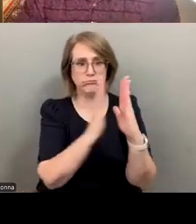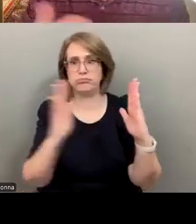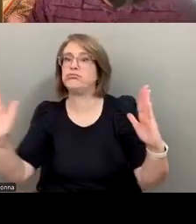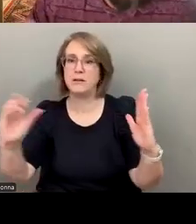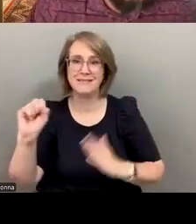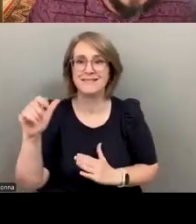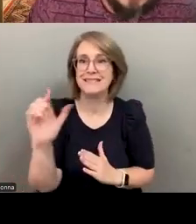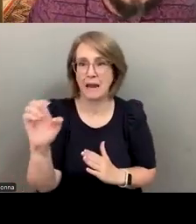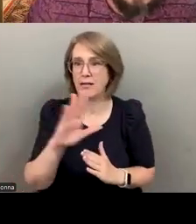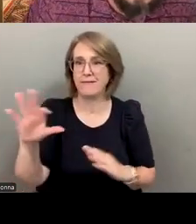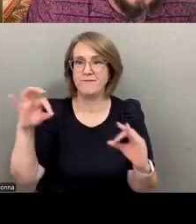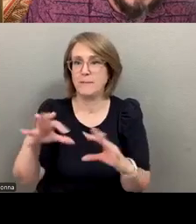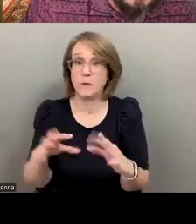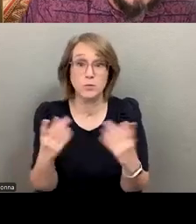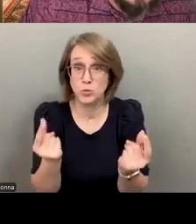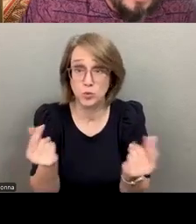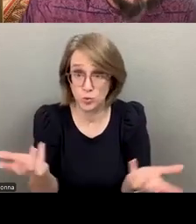to people? Next slide.